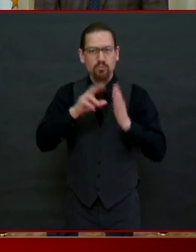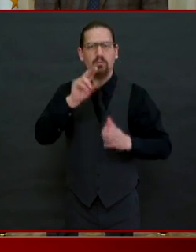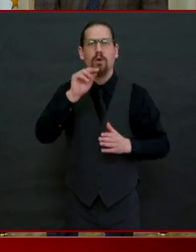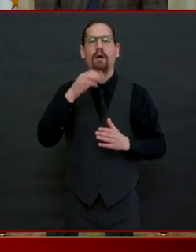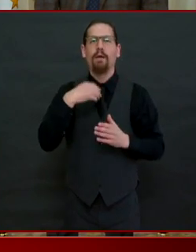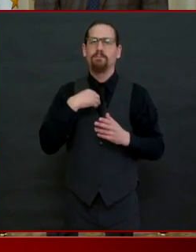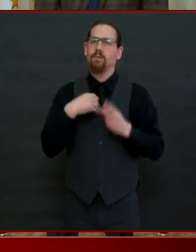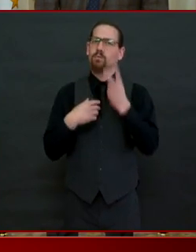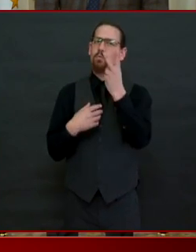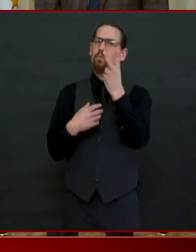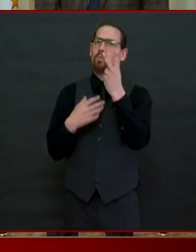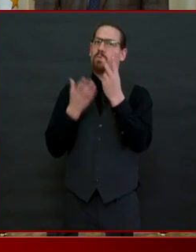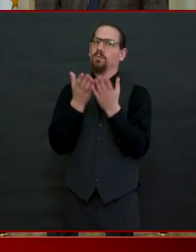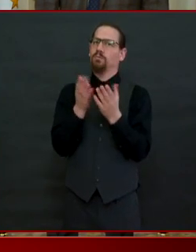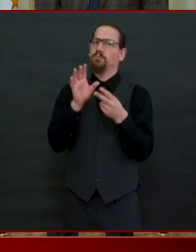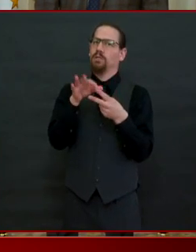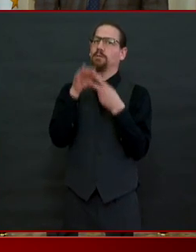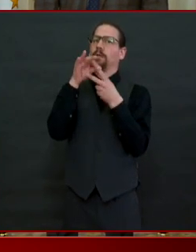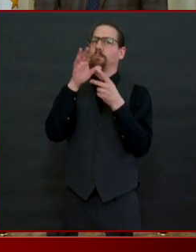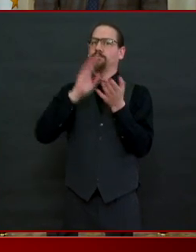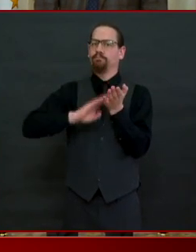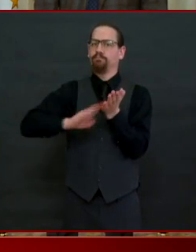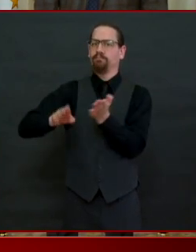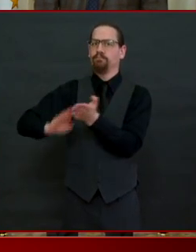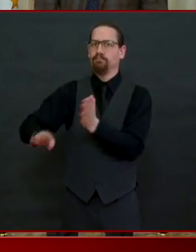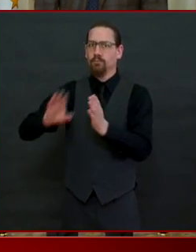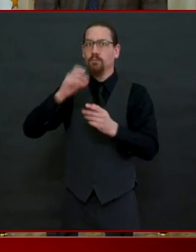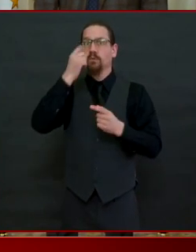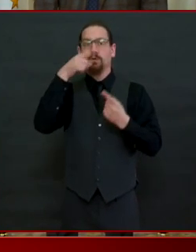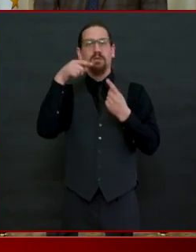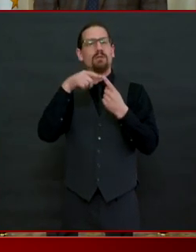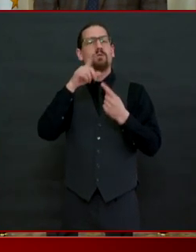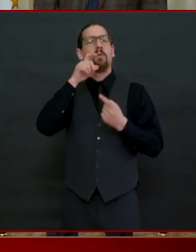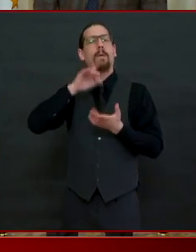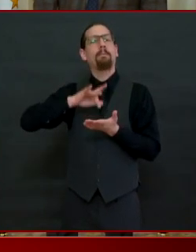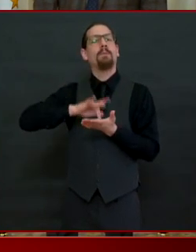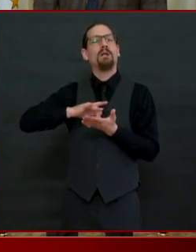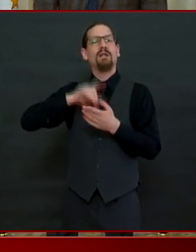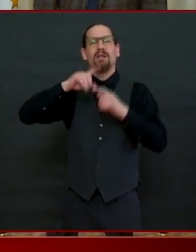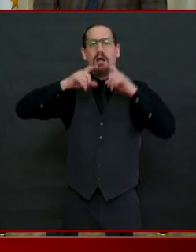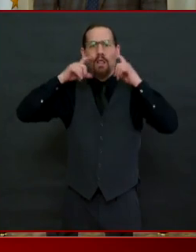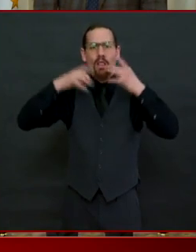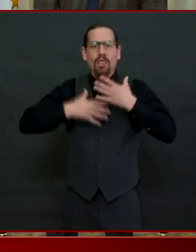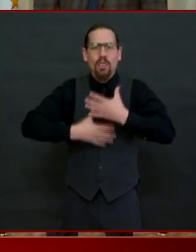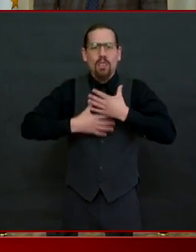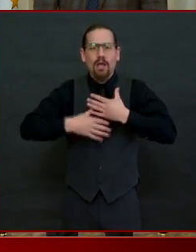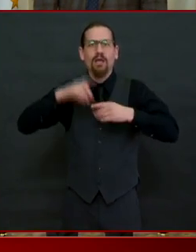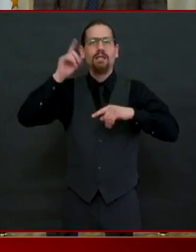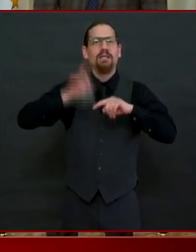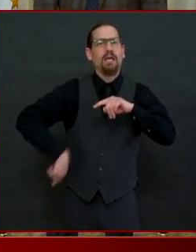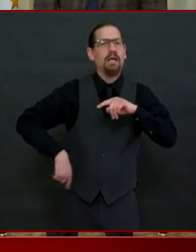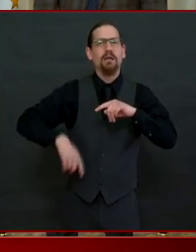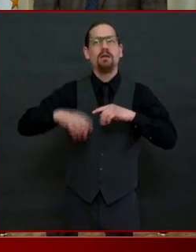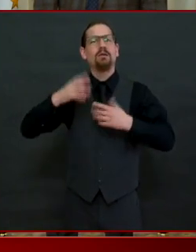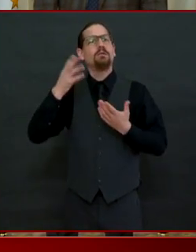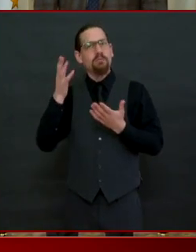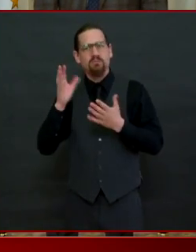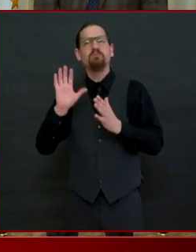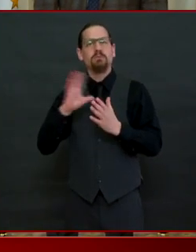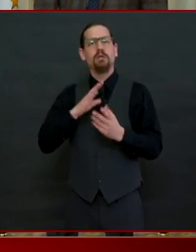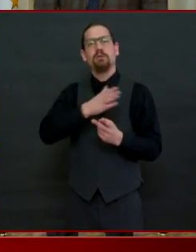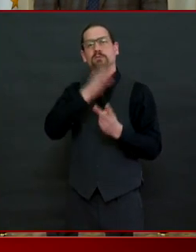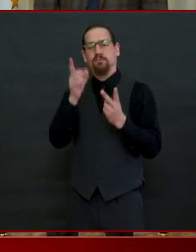years old and frankly if your health would be in jeopardy for wearing a face covering you should not be leaving your home